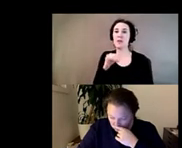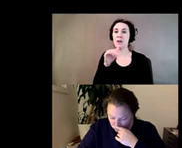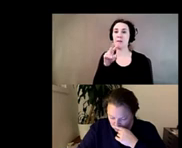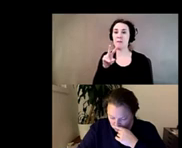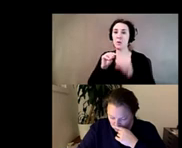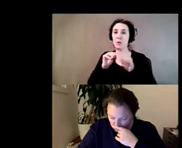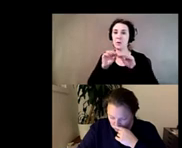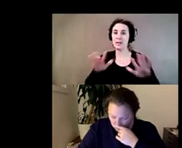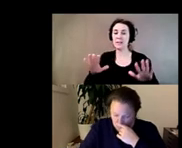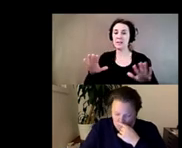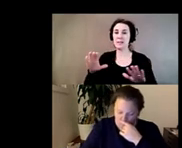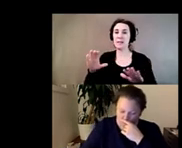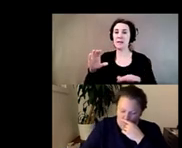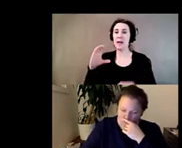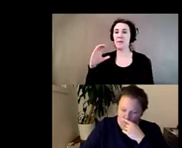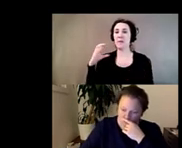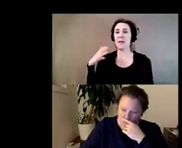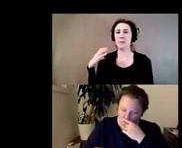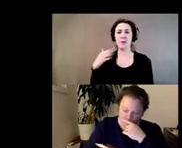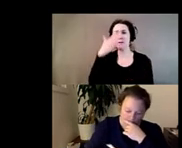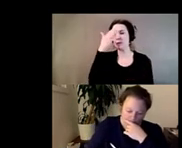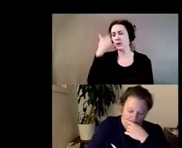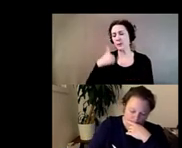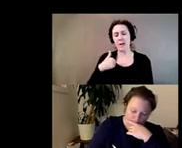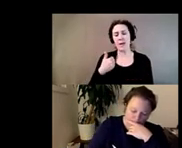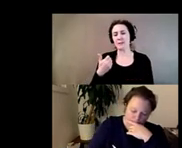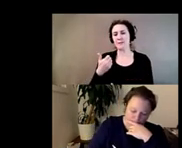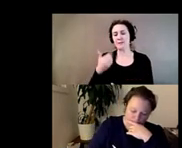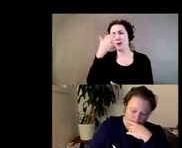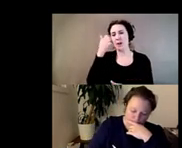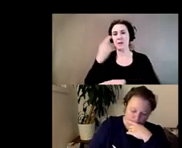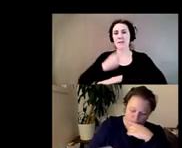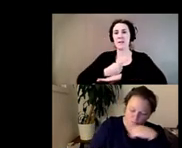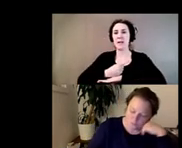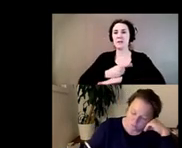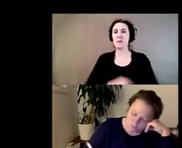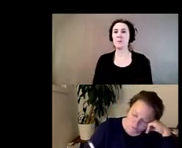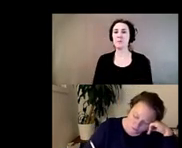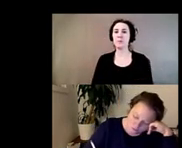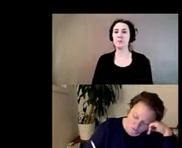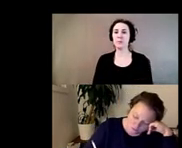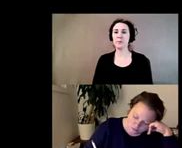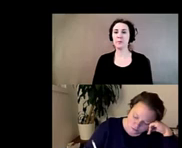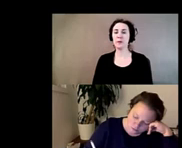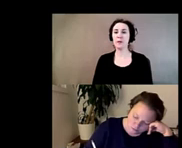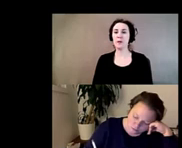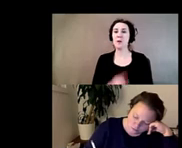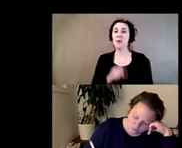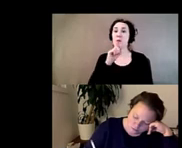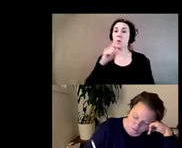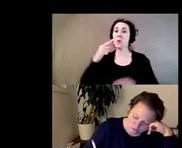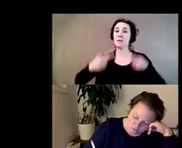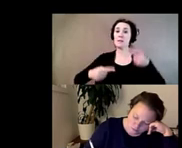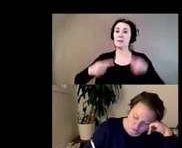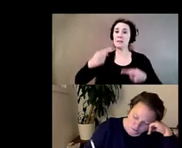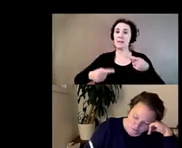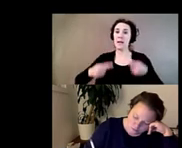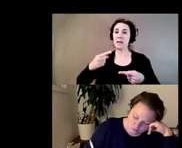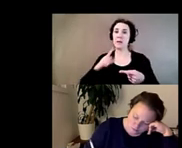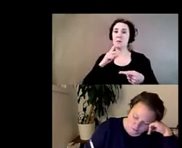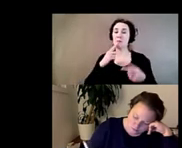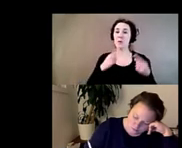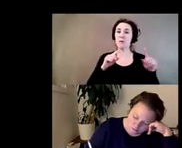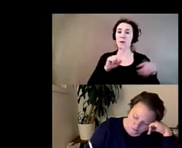me i forget the date there was debate on which was more effective in infiltrating the white politicians to gain